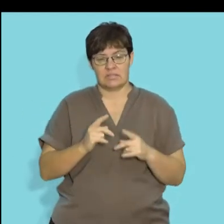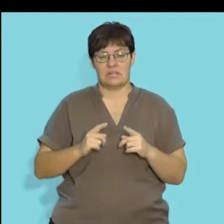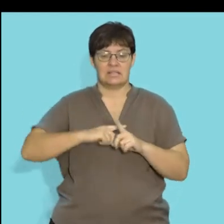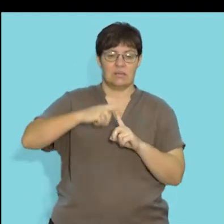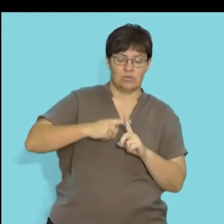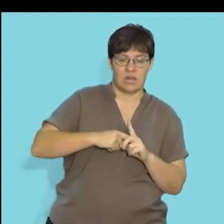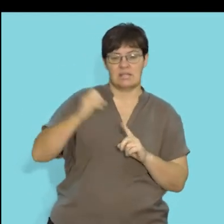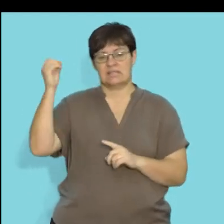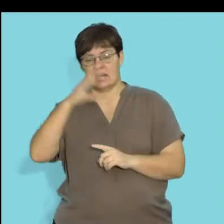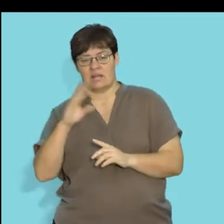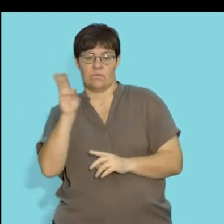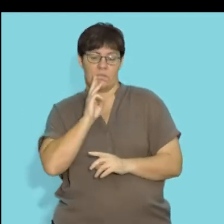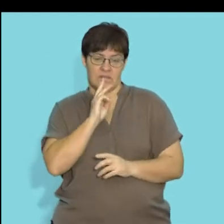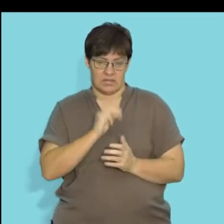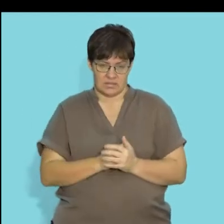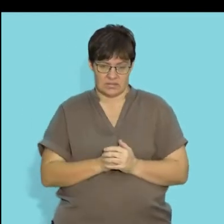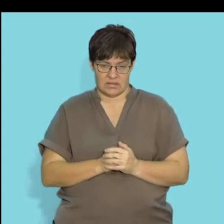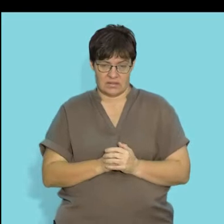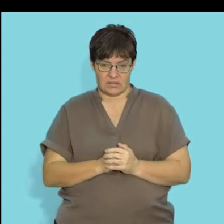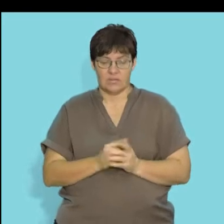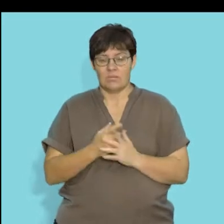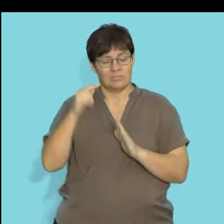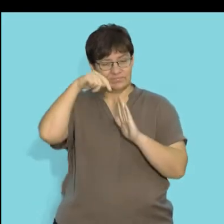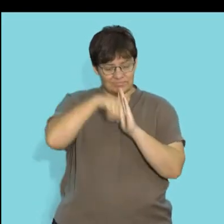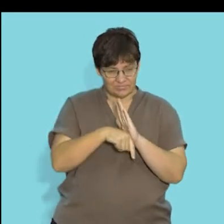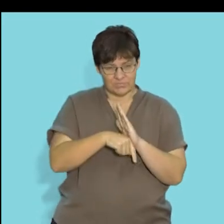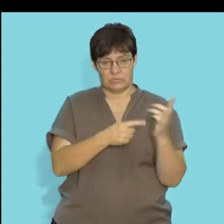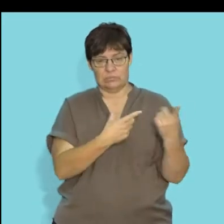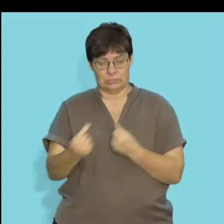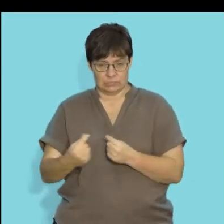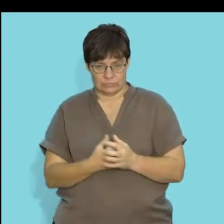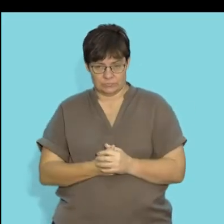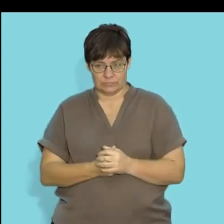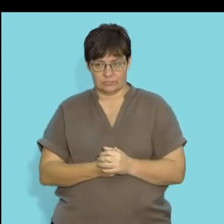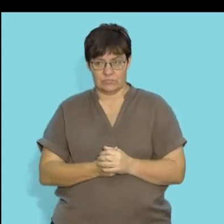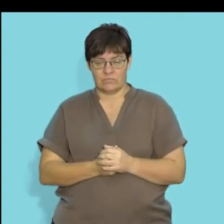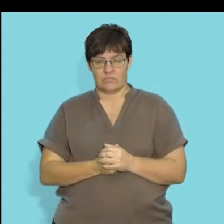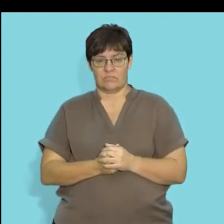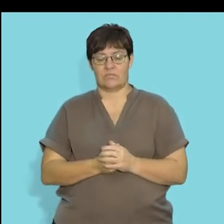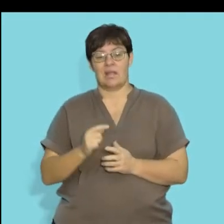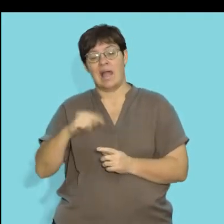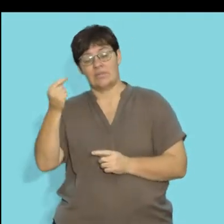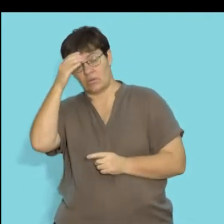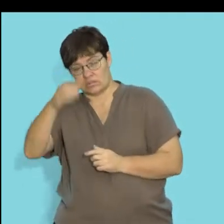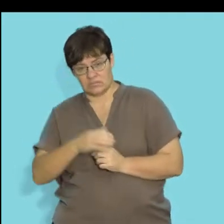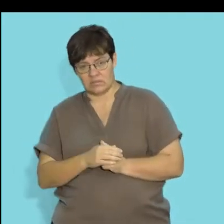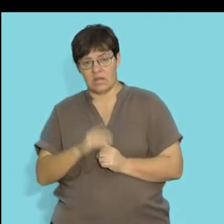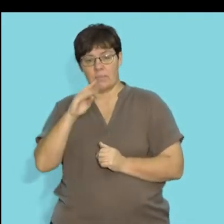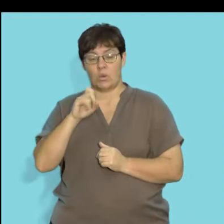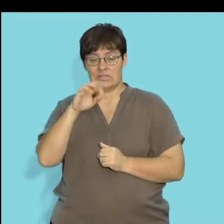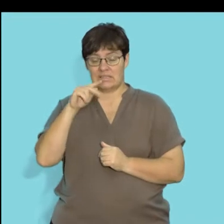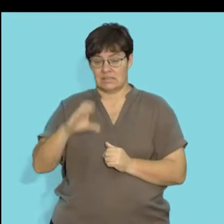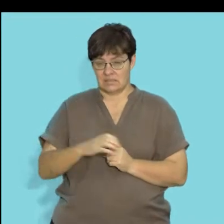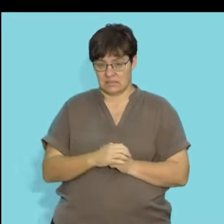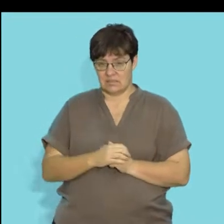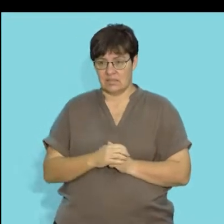temperature, sunlight, and water. And we will unpack that in detail in a bit. The other concept is biotic,